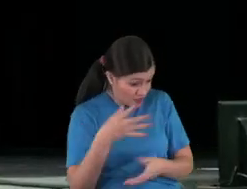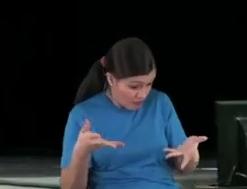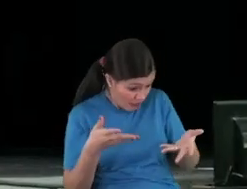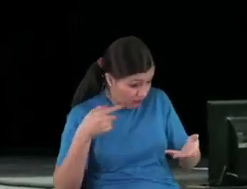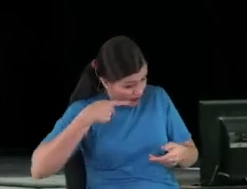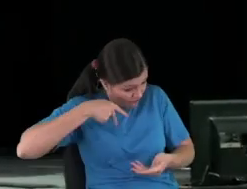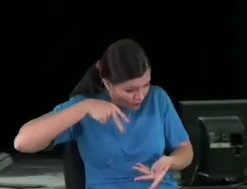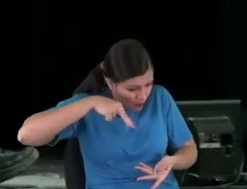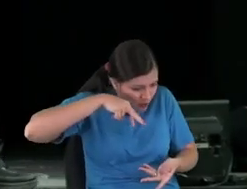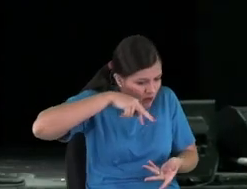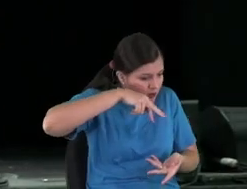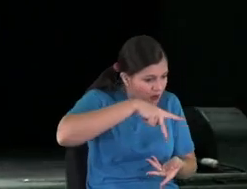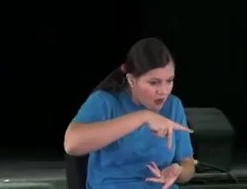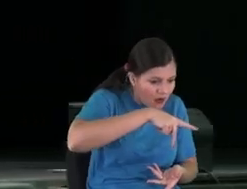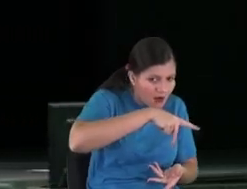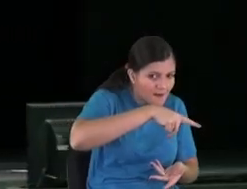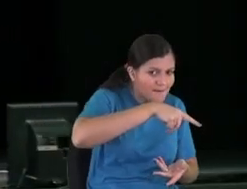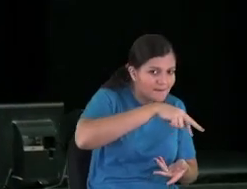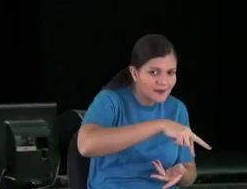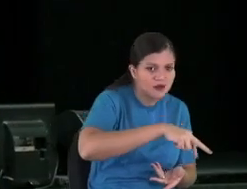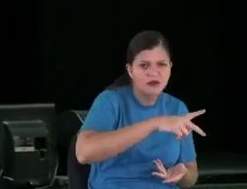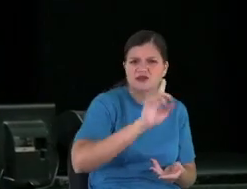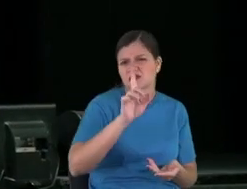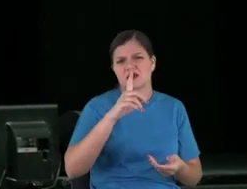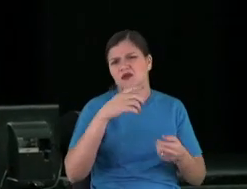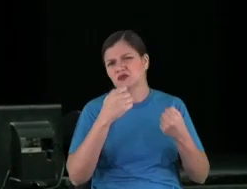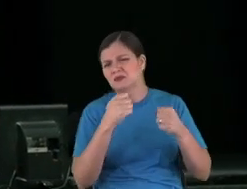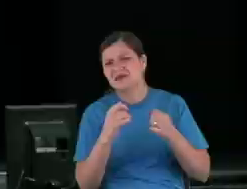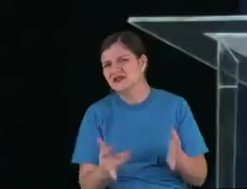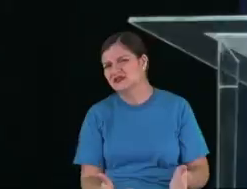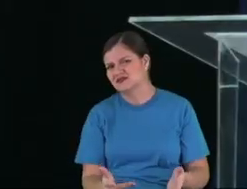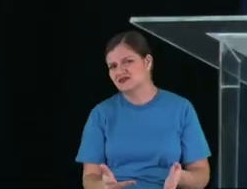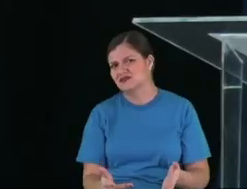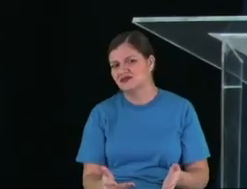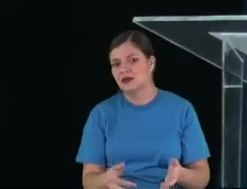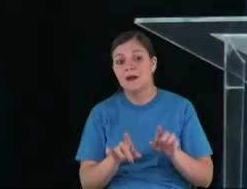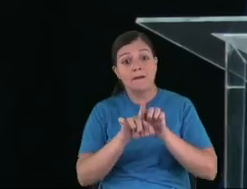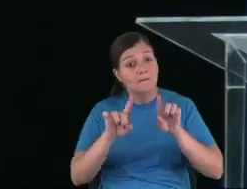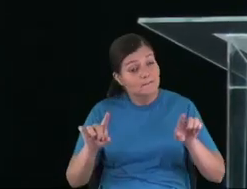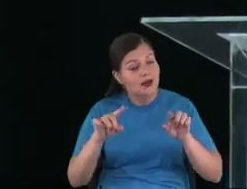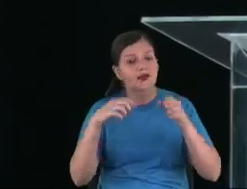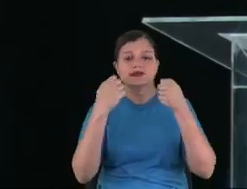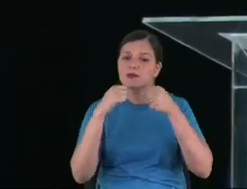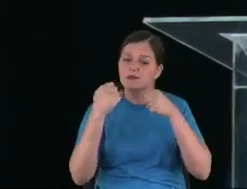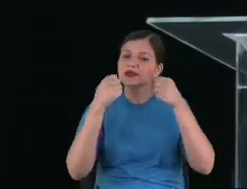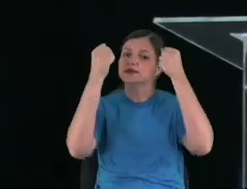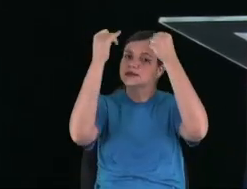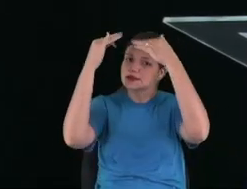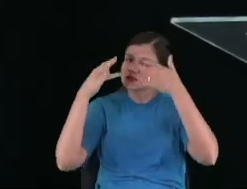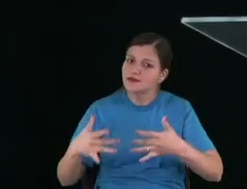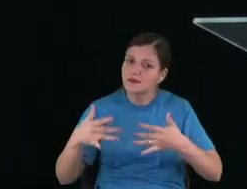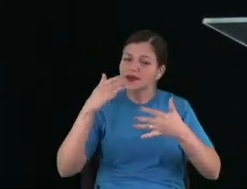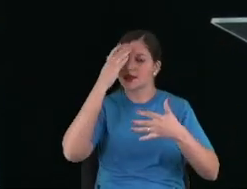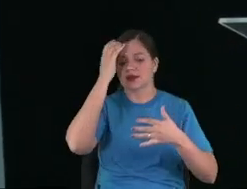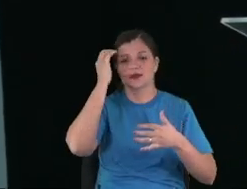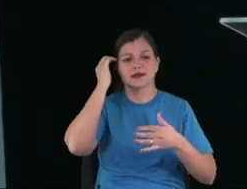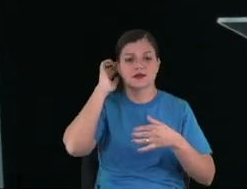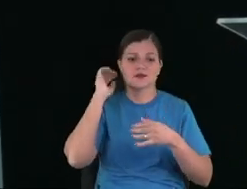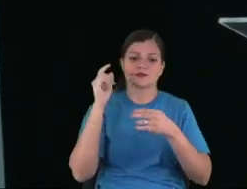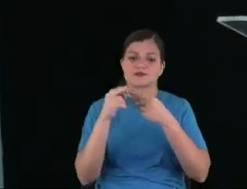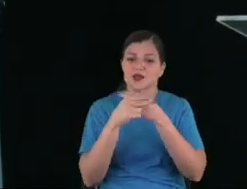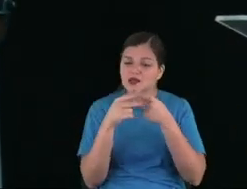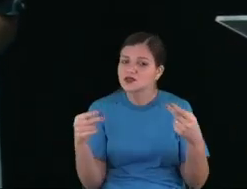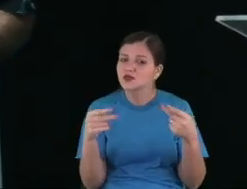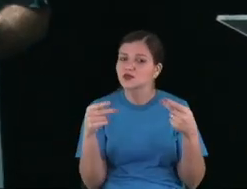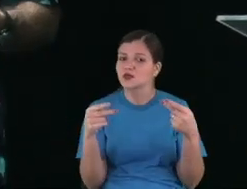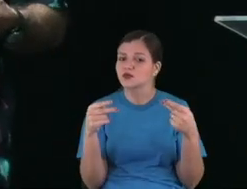Oh, kid. I... I mean, walking like it to the table and... I mean, doing that, for example. No, no, no.